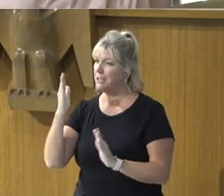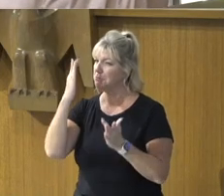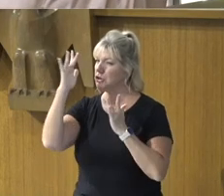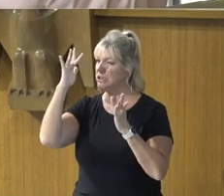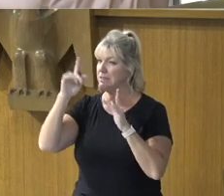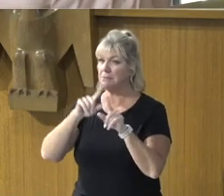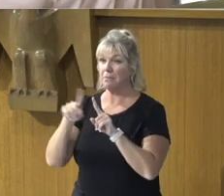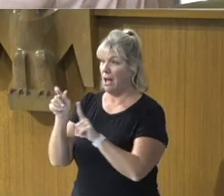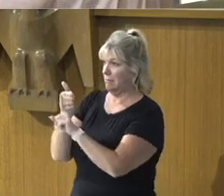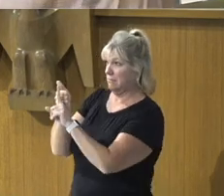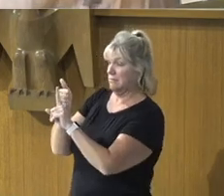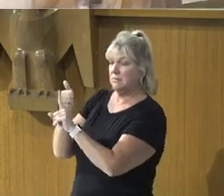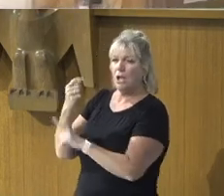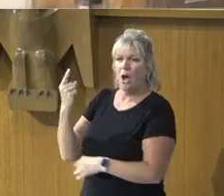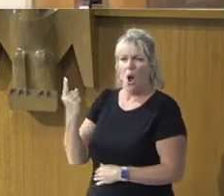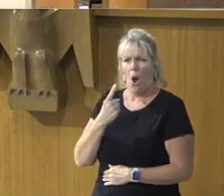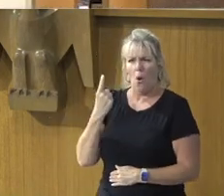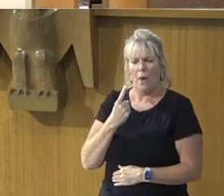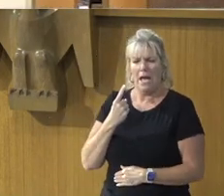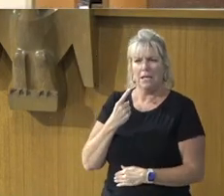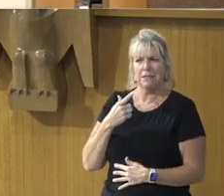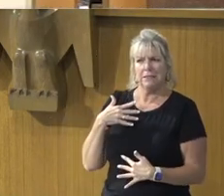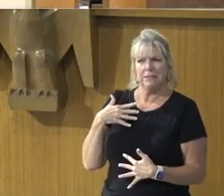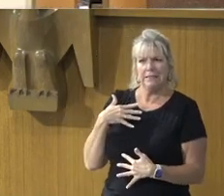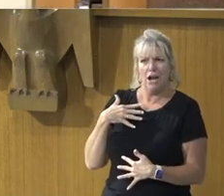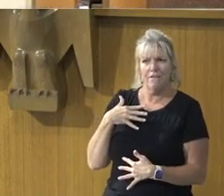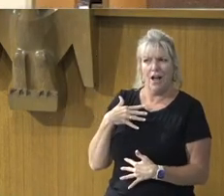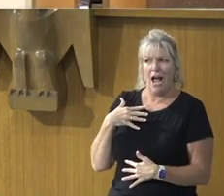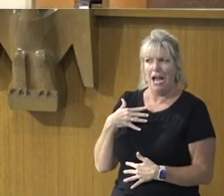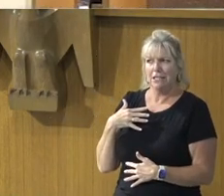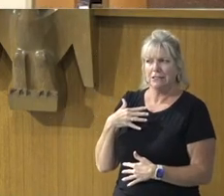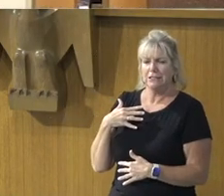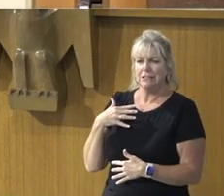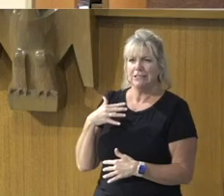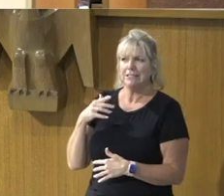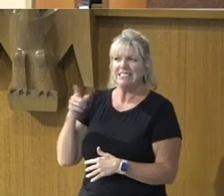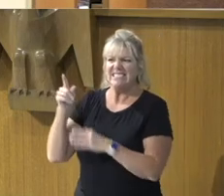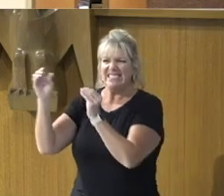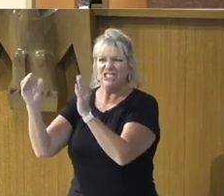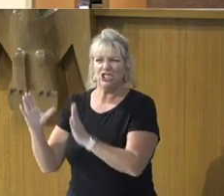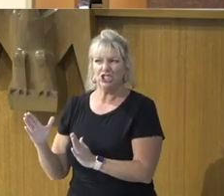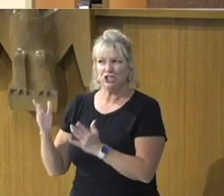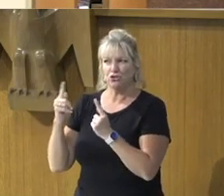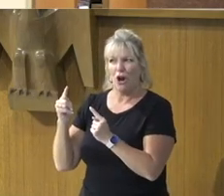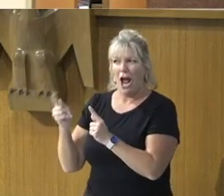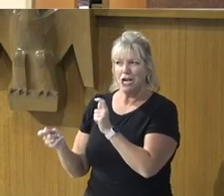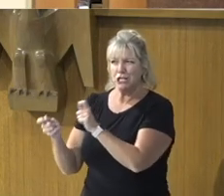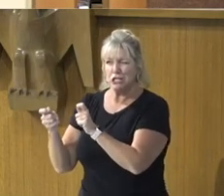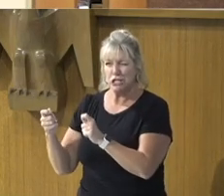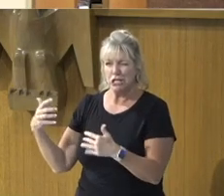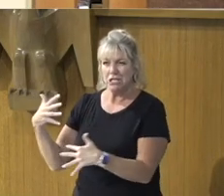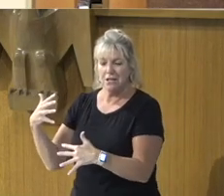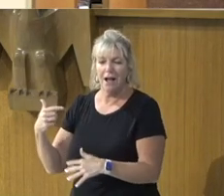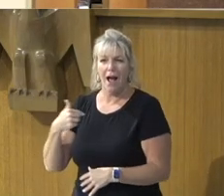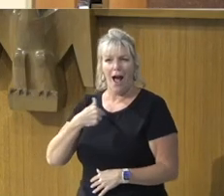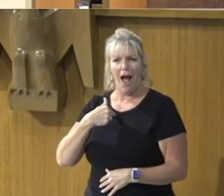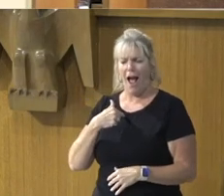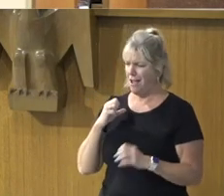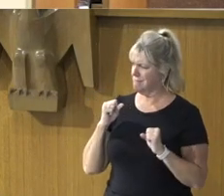terrifying his teachers, And amazing the dean, With the ingenuity of his attacks.